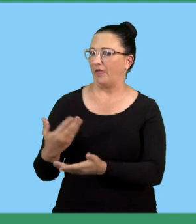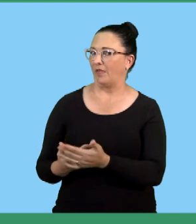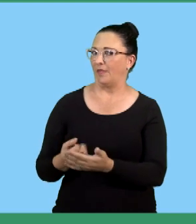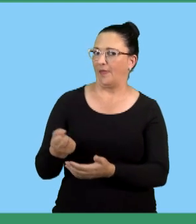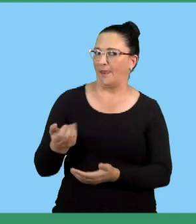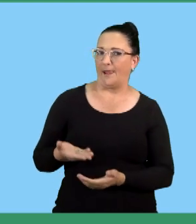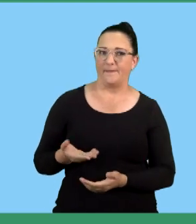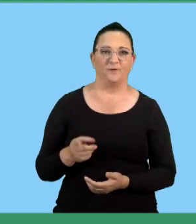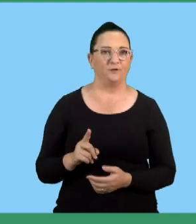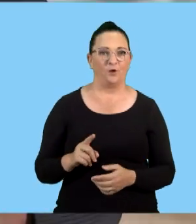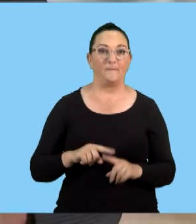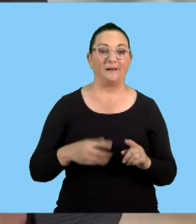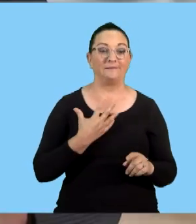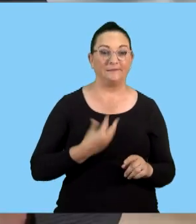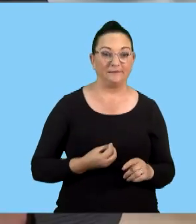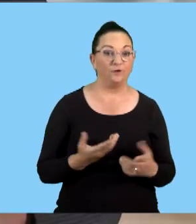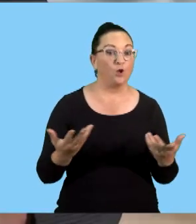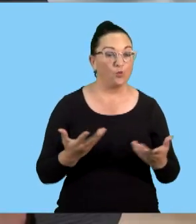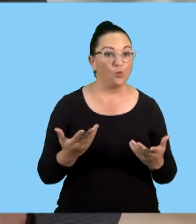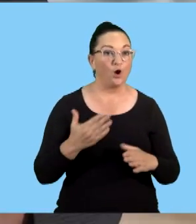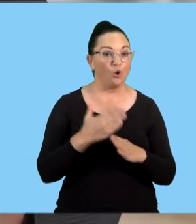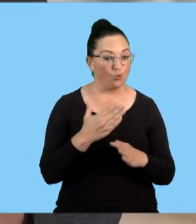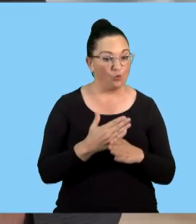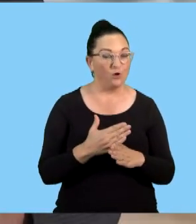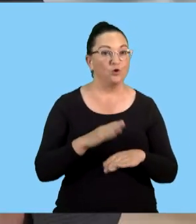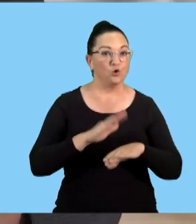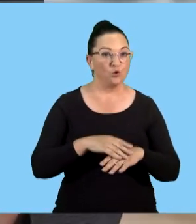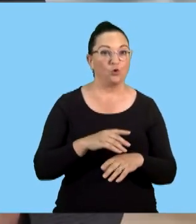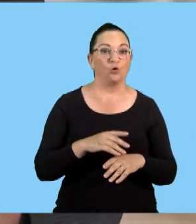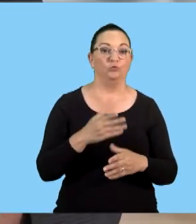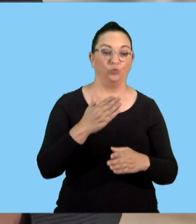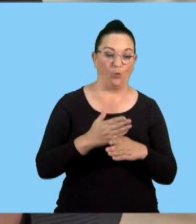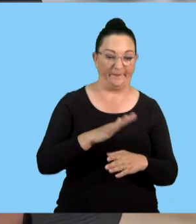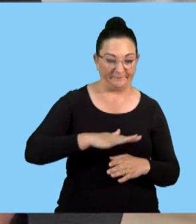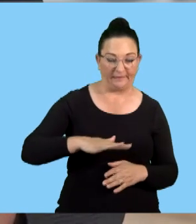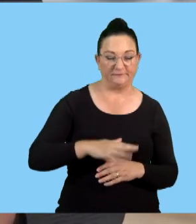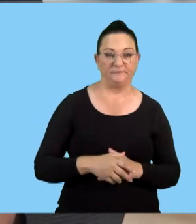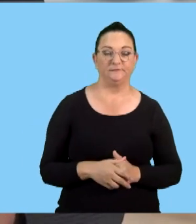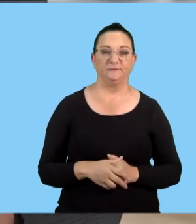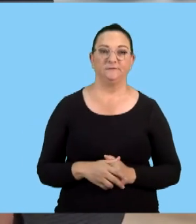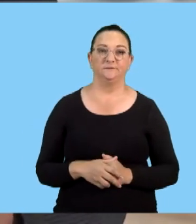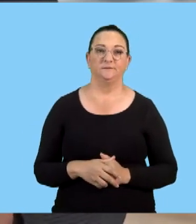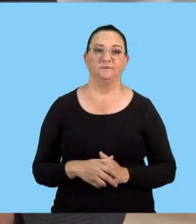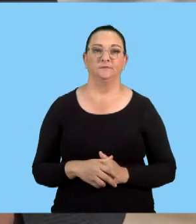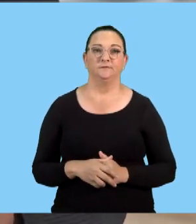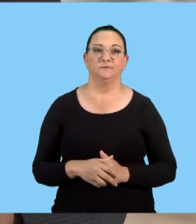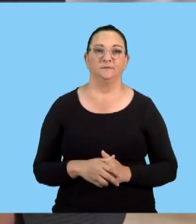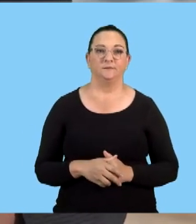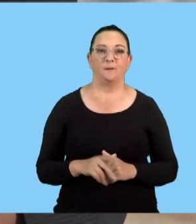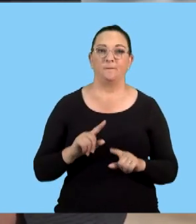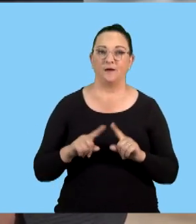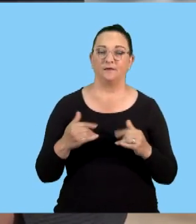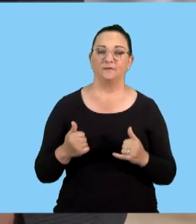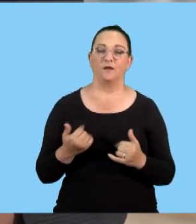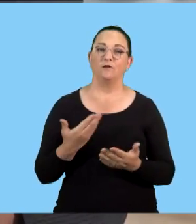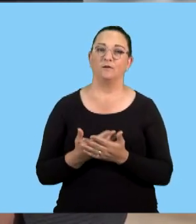that we understand that all of that, the injuries happened whilst you were still on duty. Right, so COIDA applies